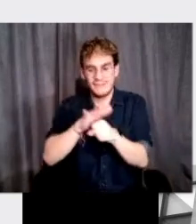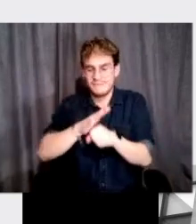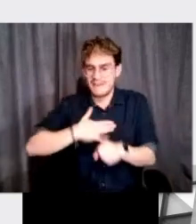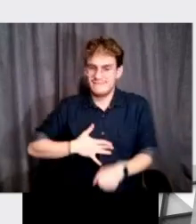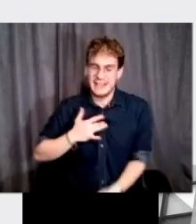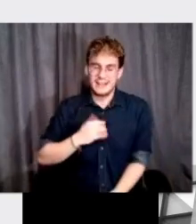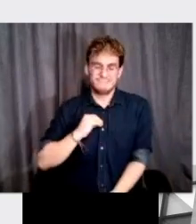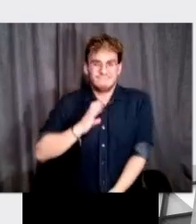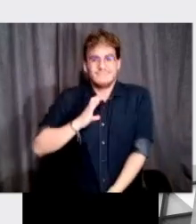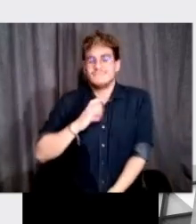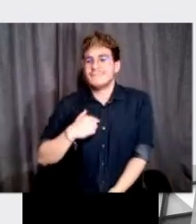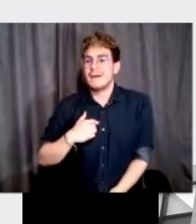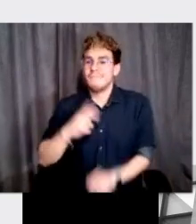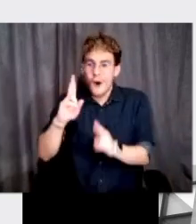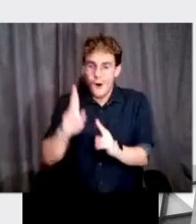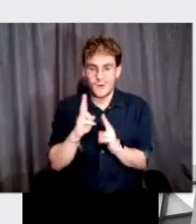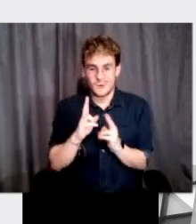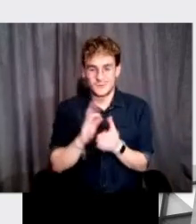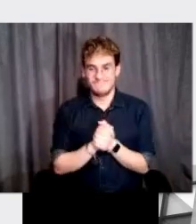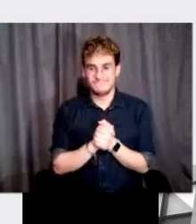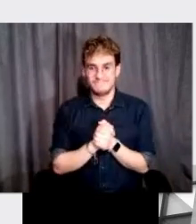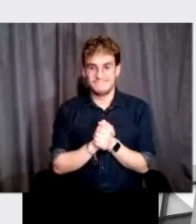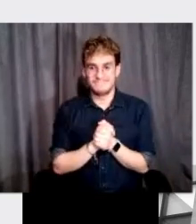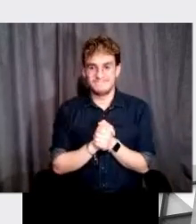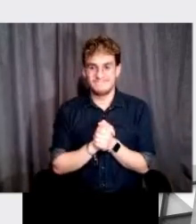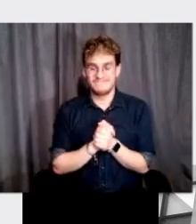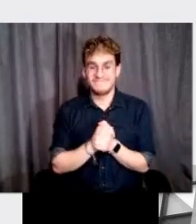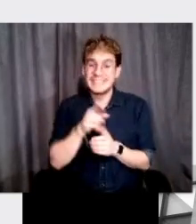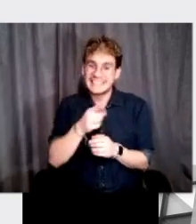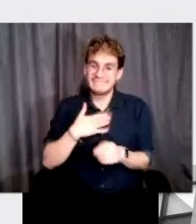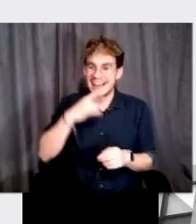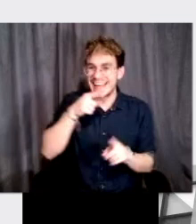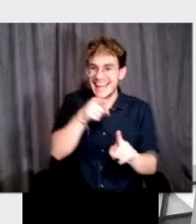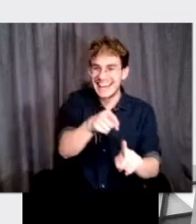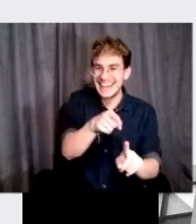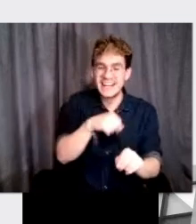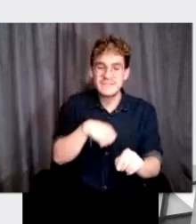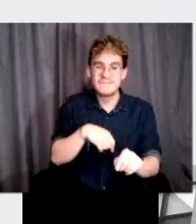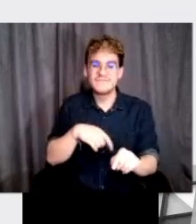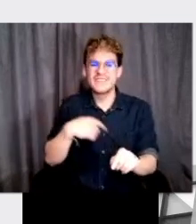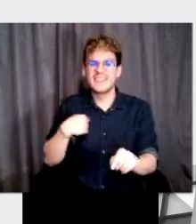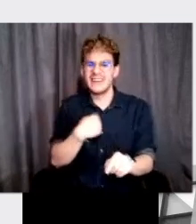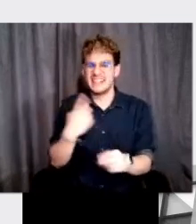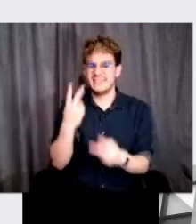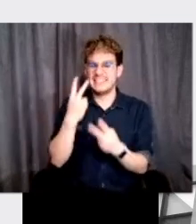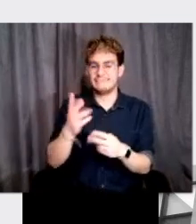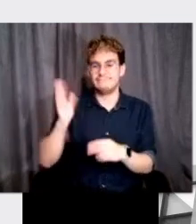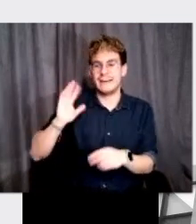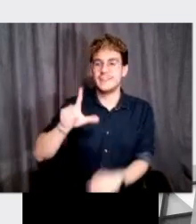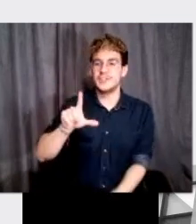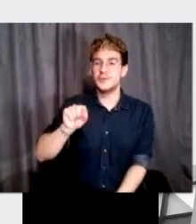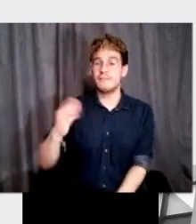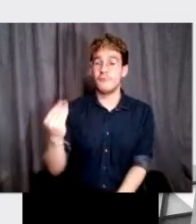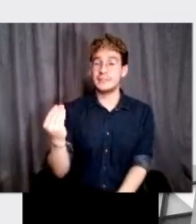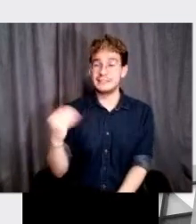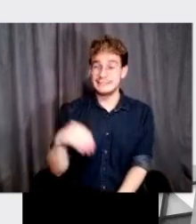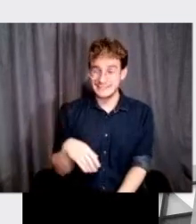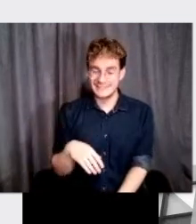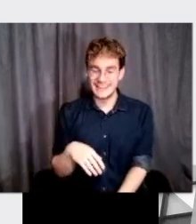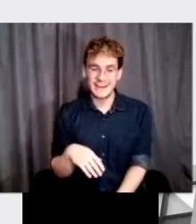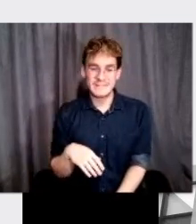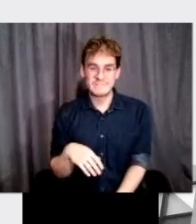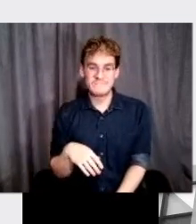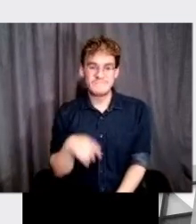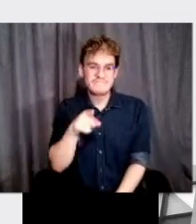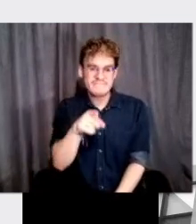It's really an honor to be here today. Yeah. And this is my kid. We visited in 2014. It